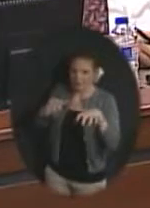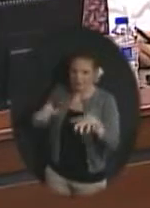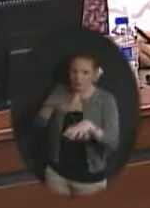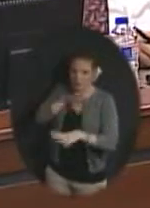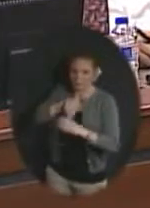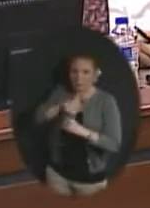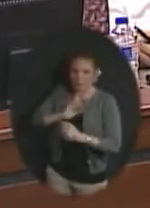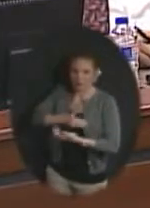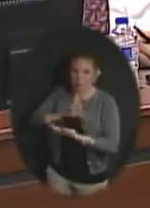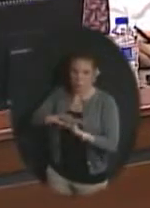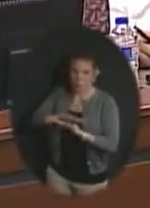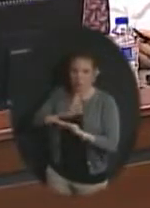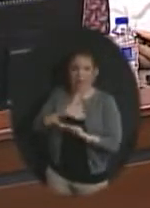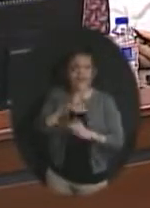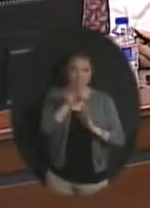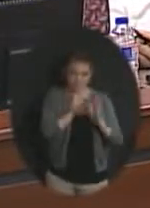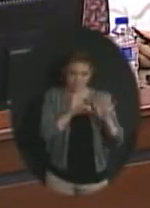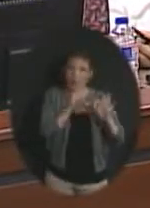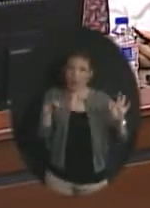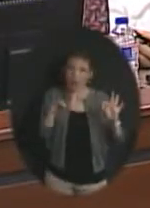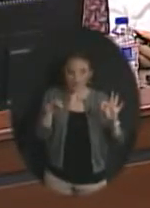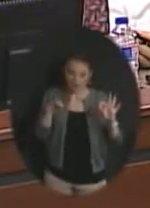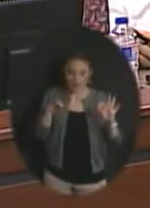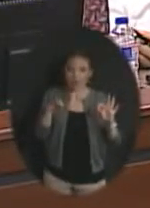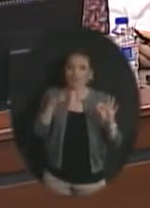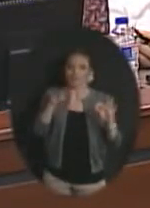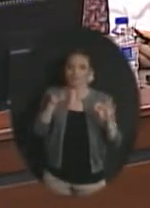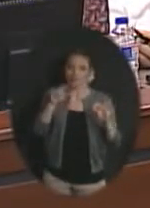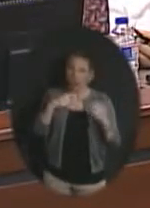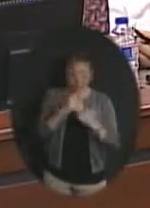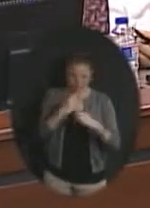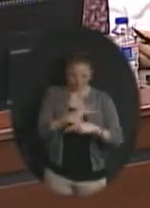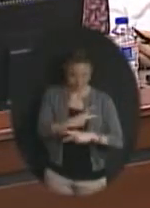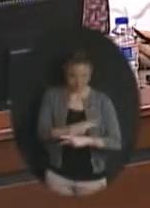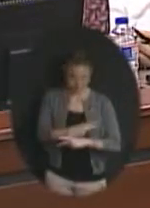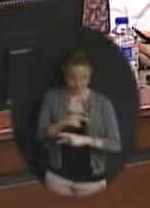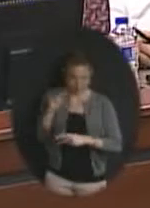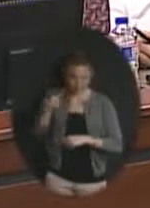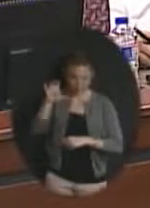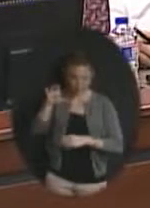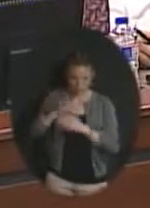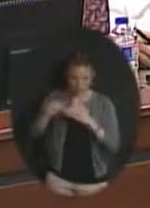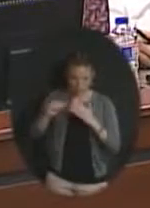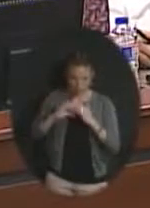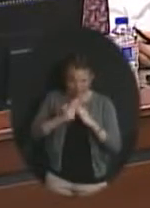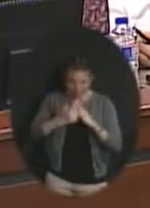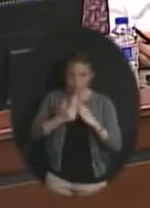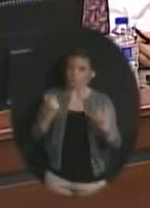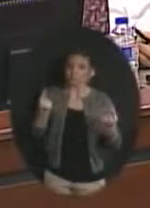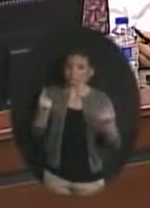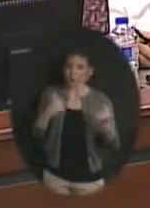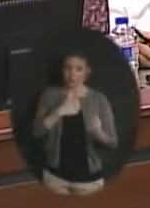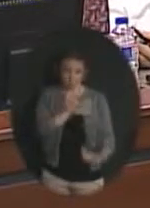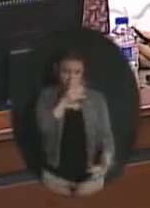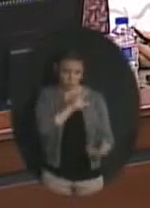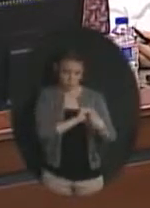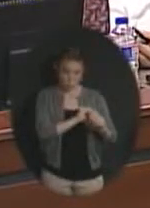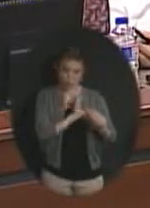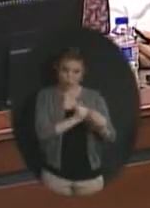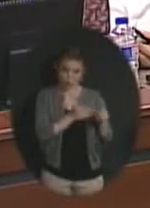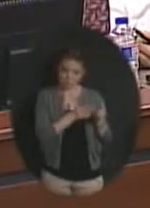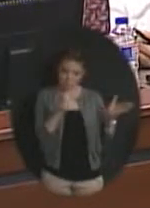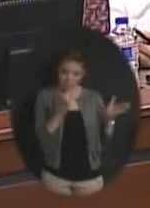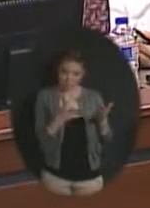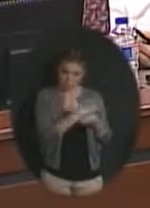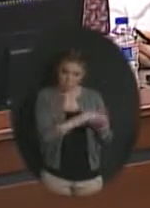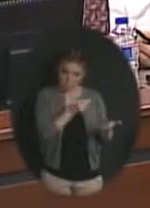and I brought that because I thought the question the formula for arriving at the dues number is to take the total of our general fund